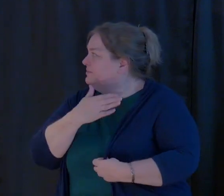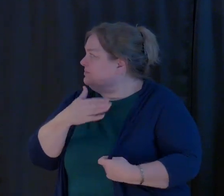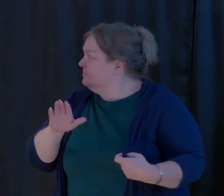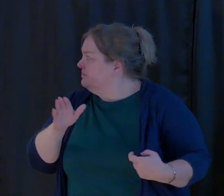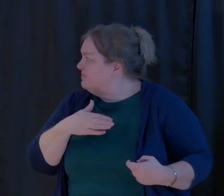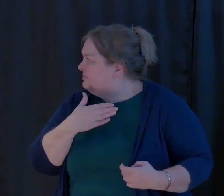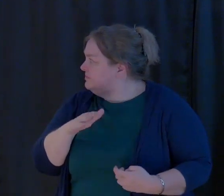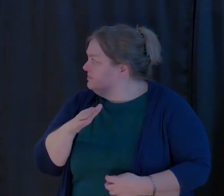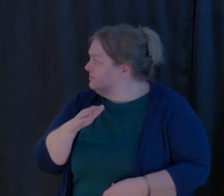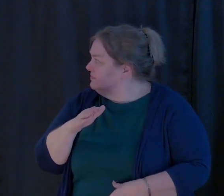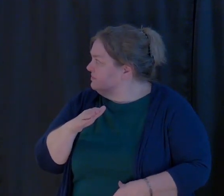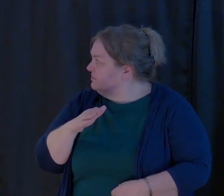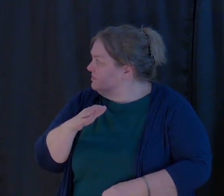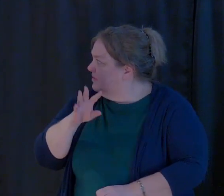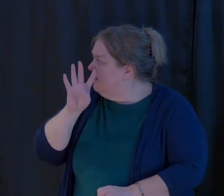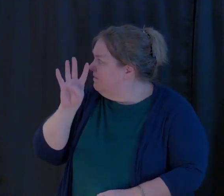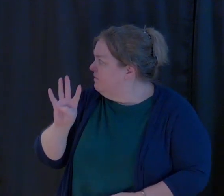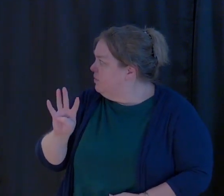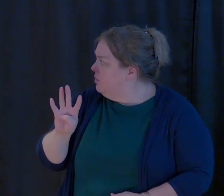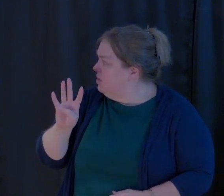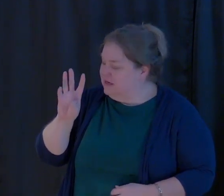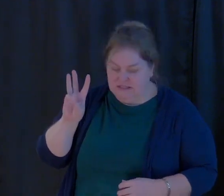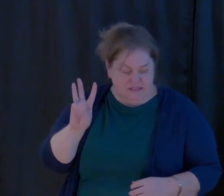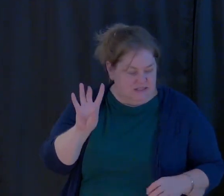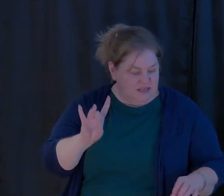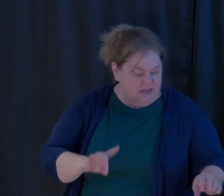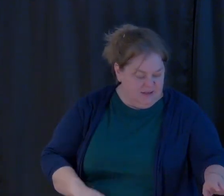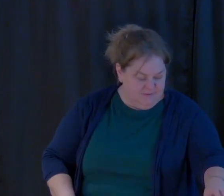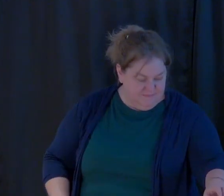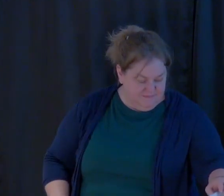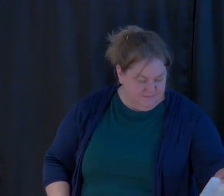song to page 468.